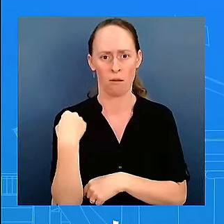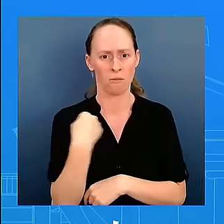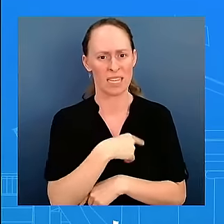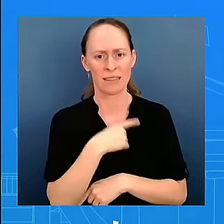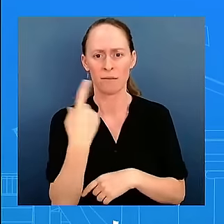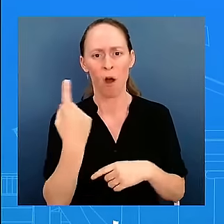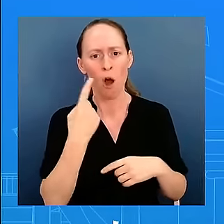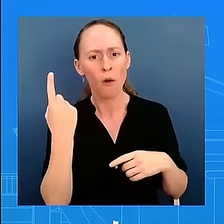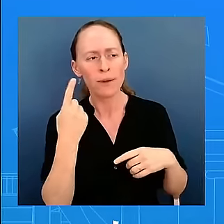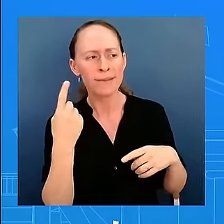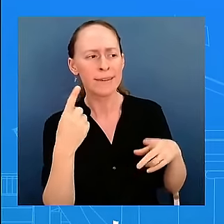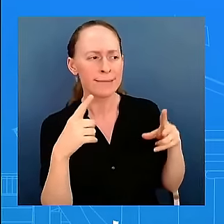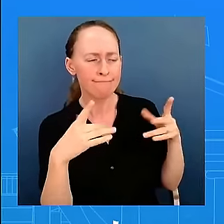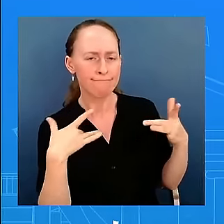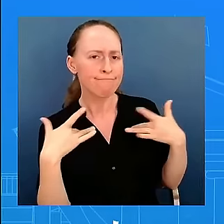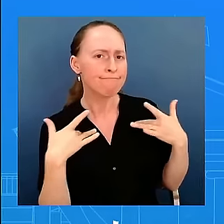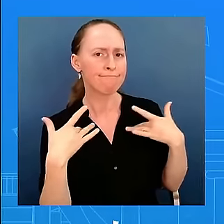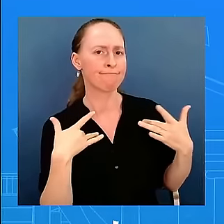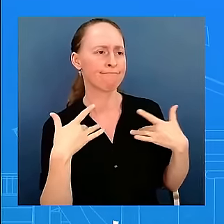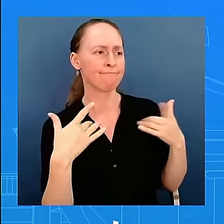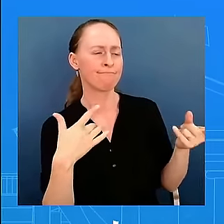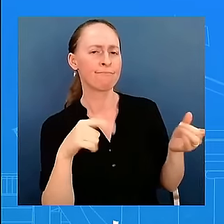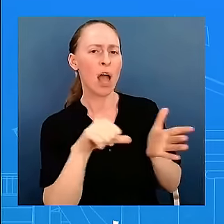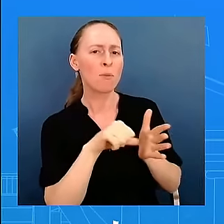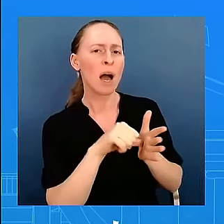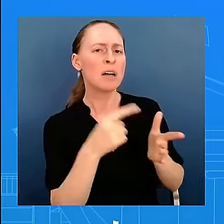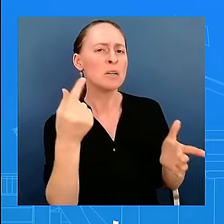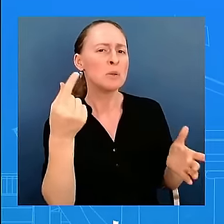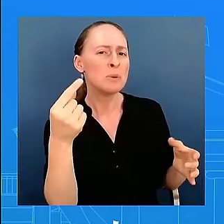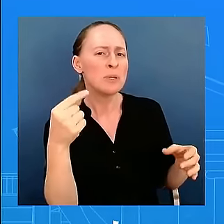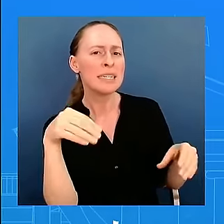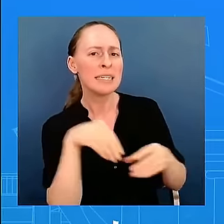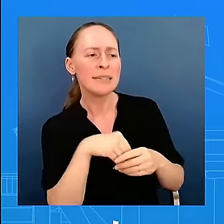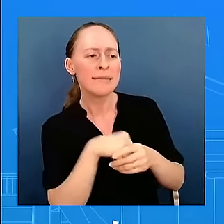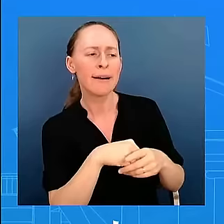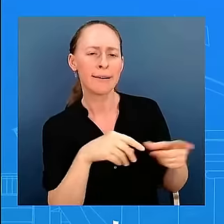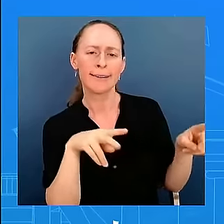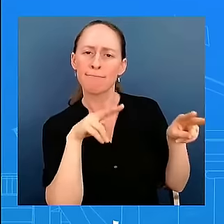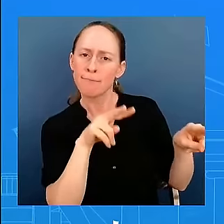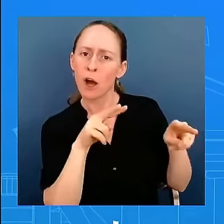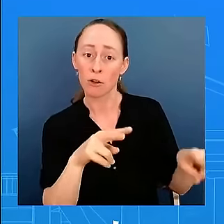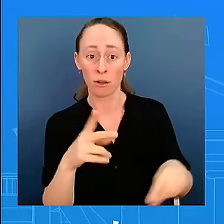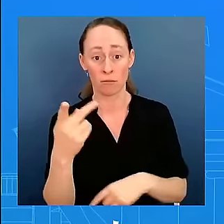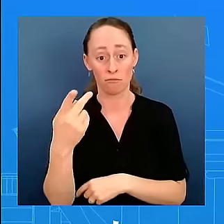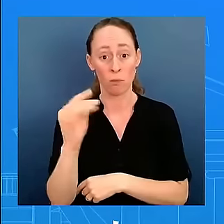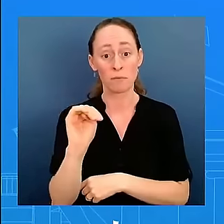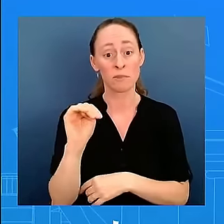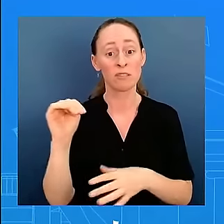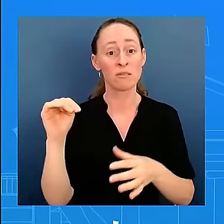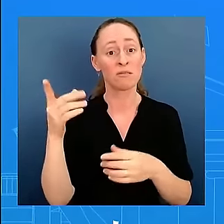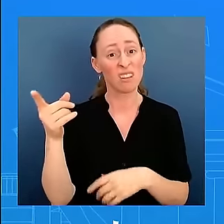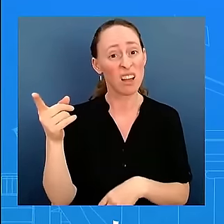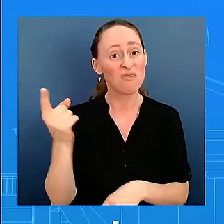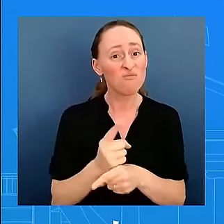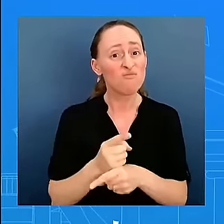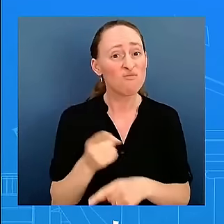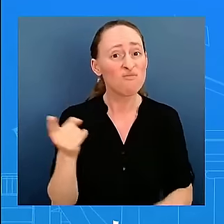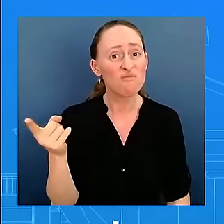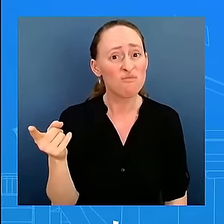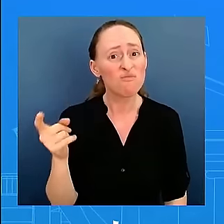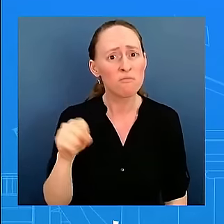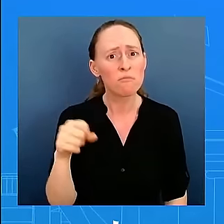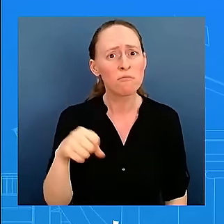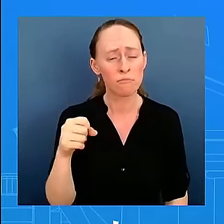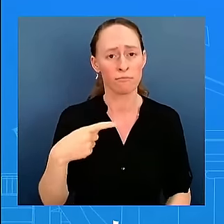and the Prime Minister is not wrong when you're going after groups like Hezbollah or Hamas in this case